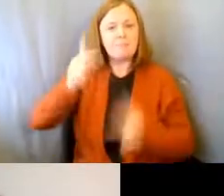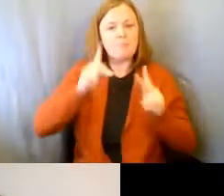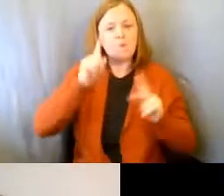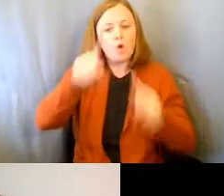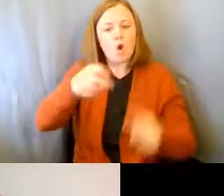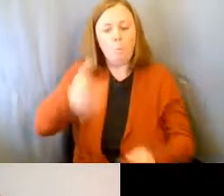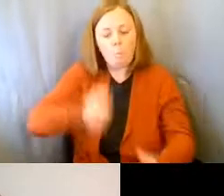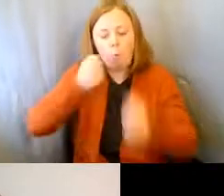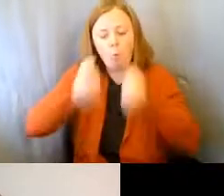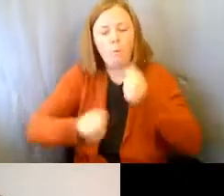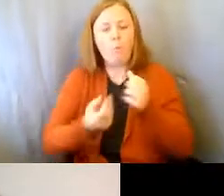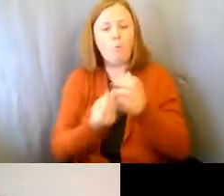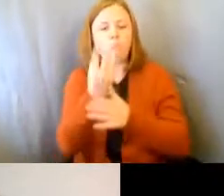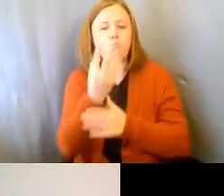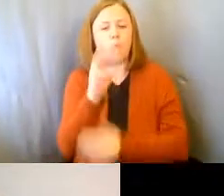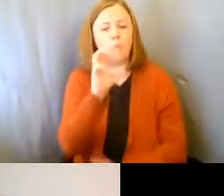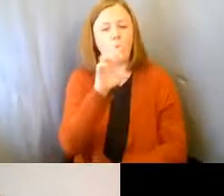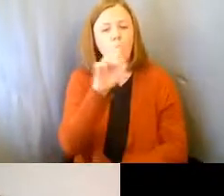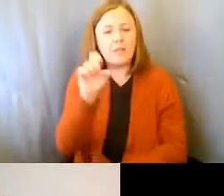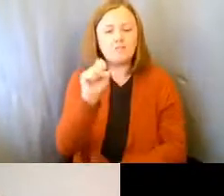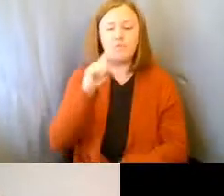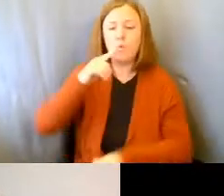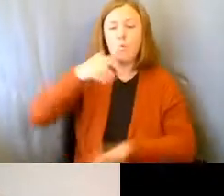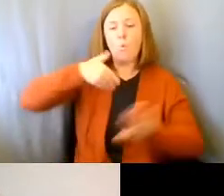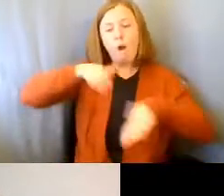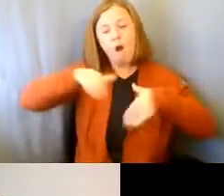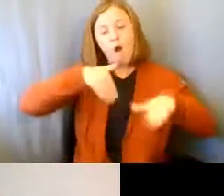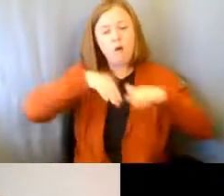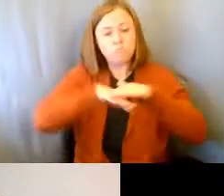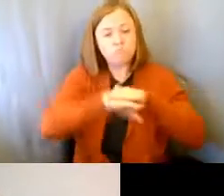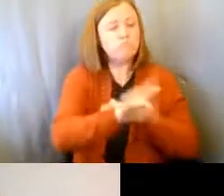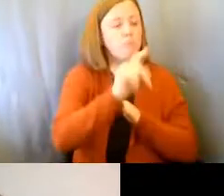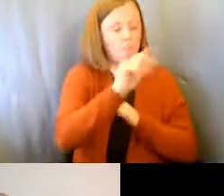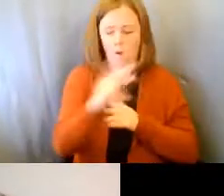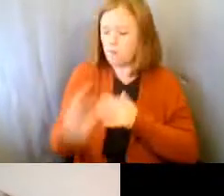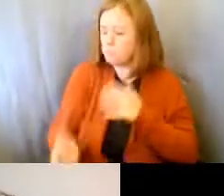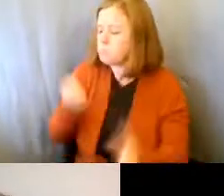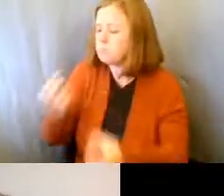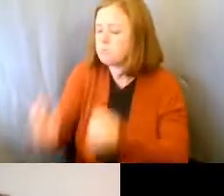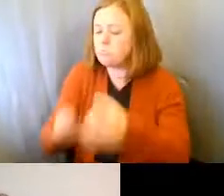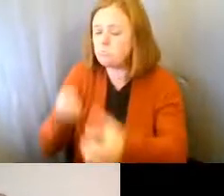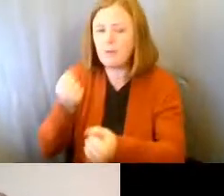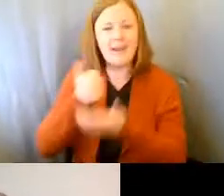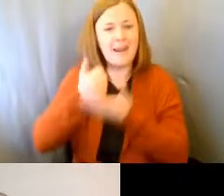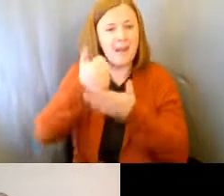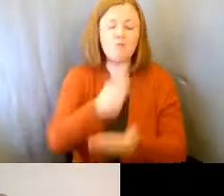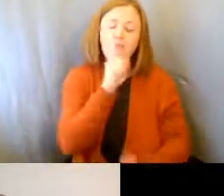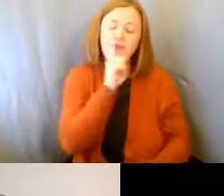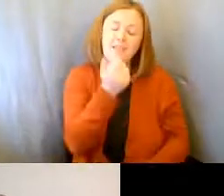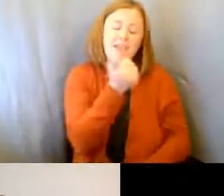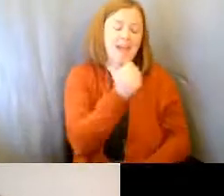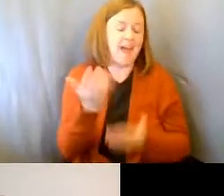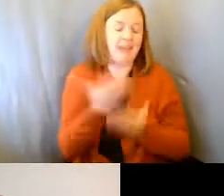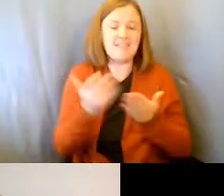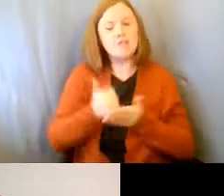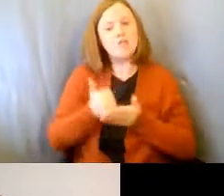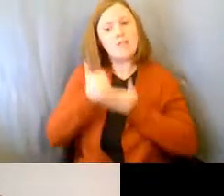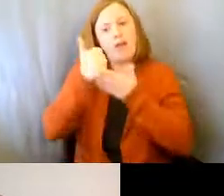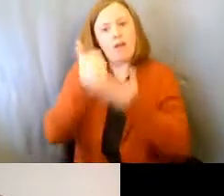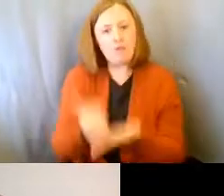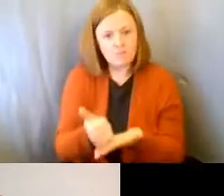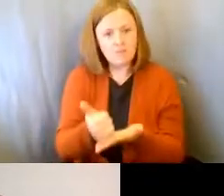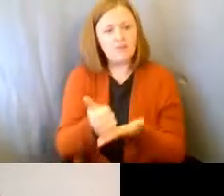can go work on that as you walk through the park. You can do what you can do because really helping them